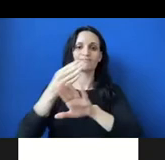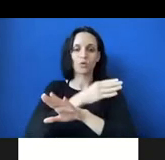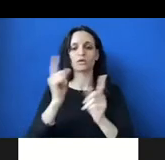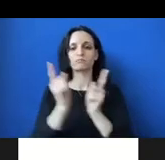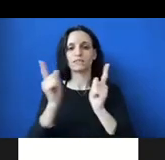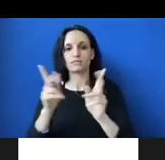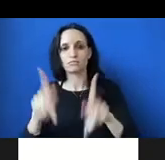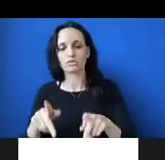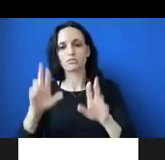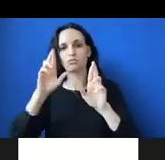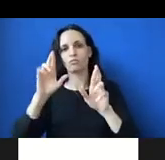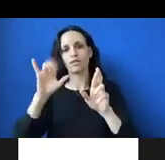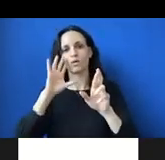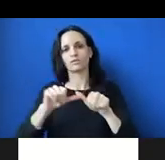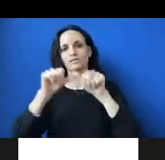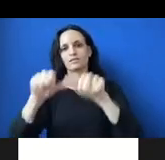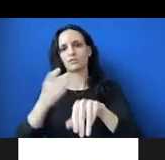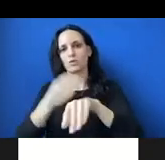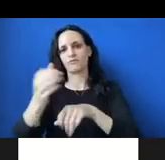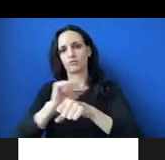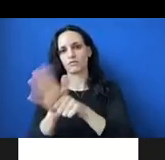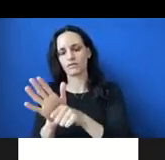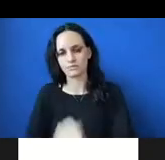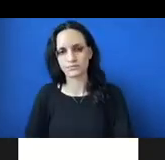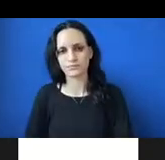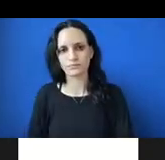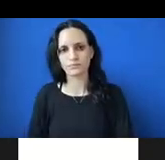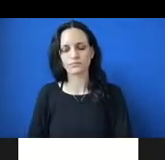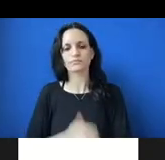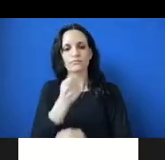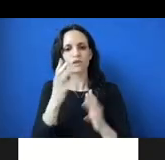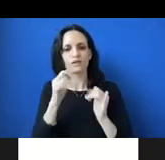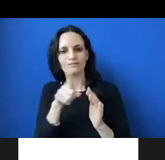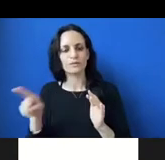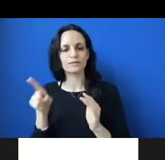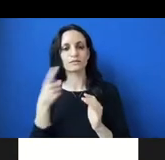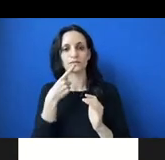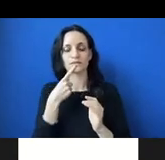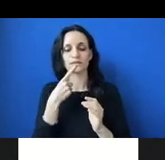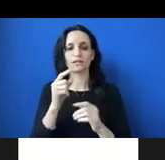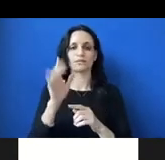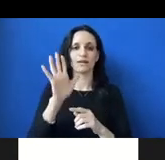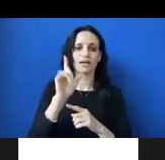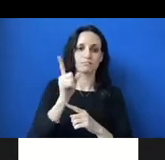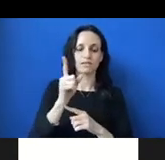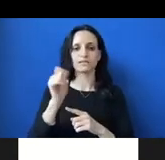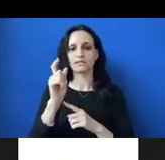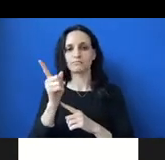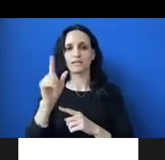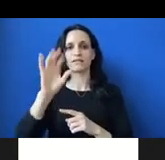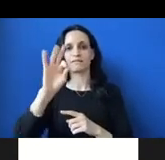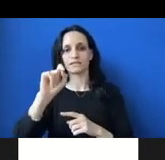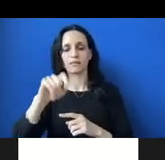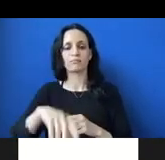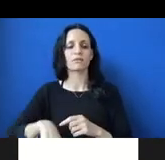that they would hope continued beyond the pandemic. A couple of interviewees had emphasized that a five or ten minute, um, FaceTime or phone call,